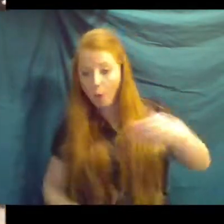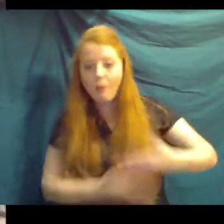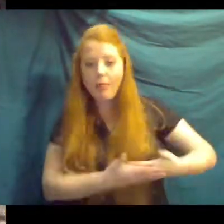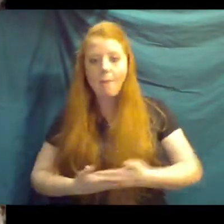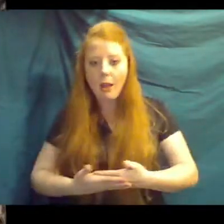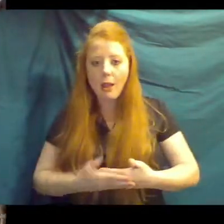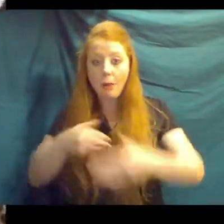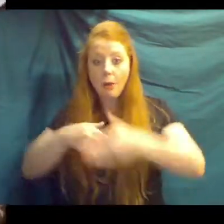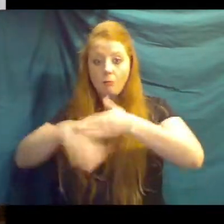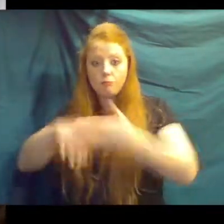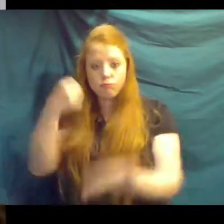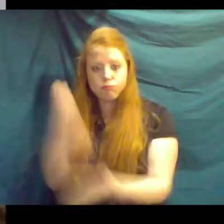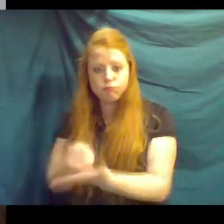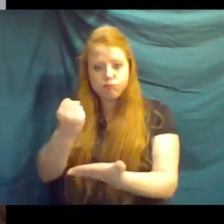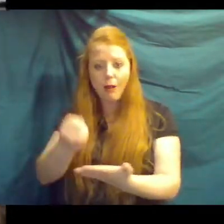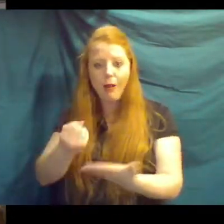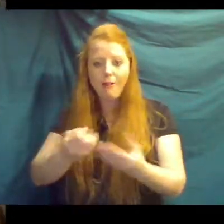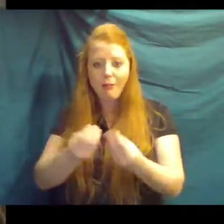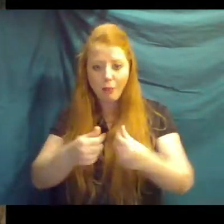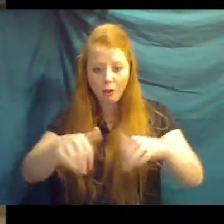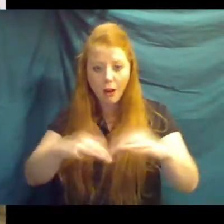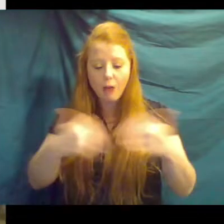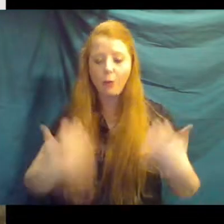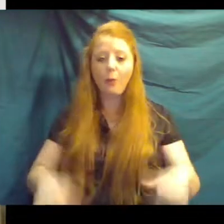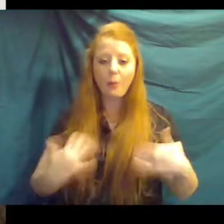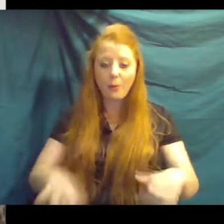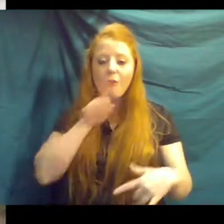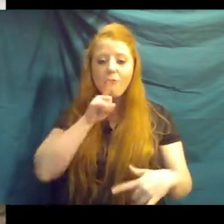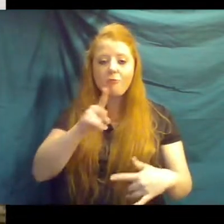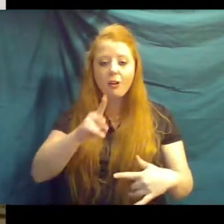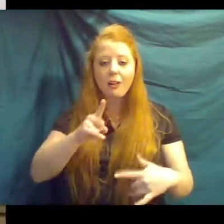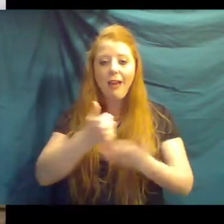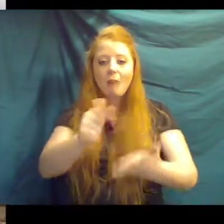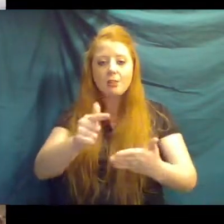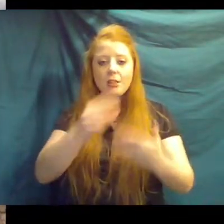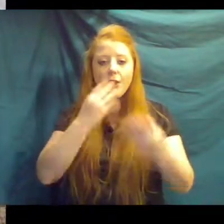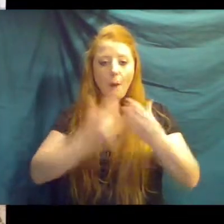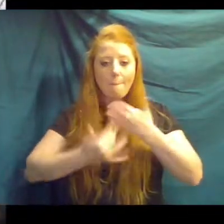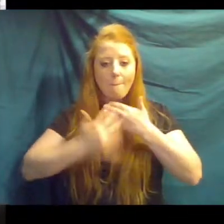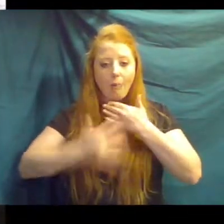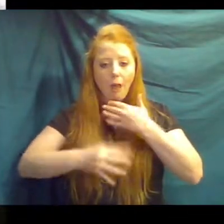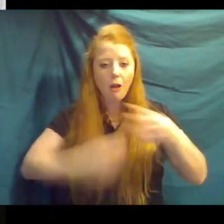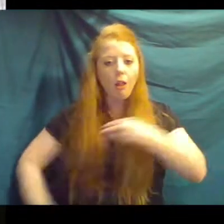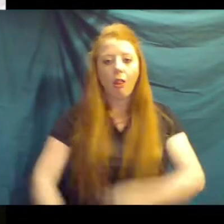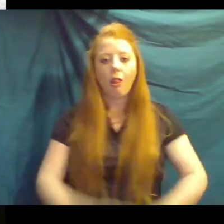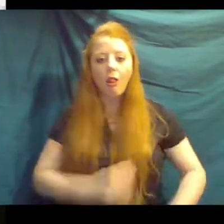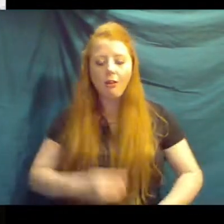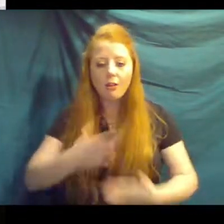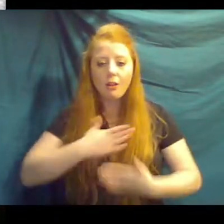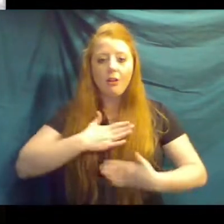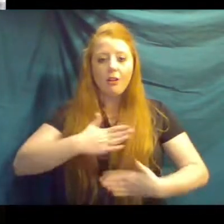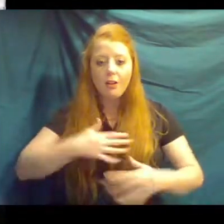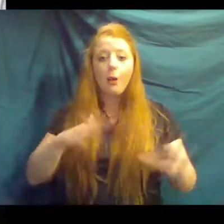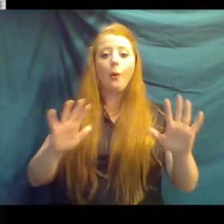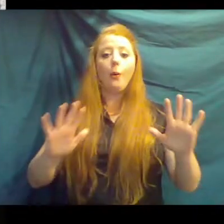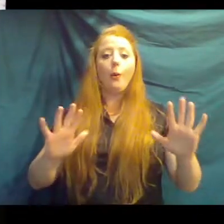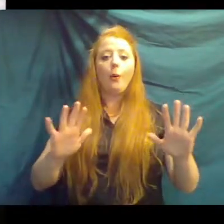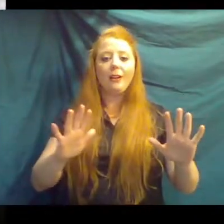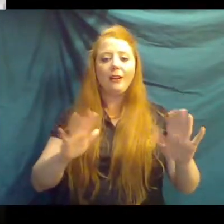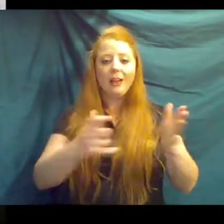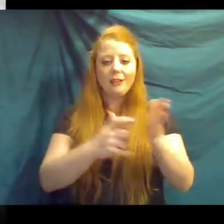stimulated and going all that blood flow and their breathing. And it's pretty, pretty cool to see. And it takes 15 months. So